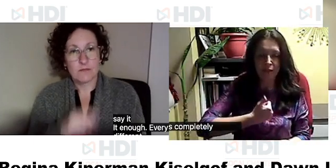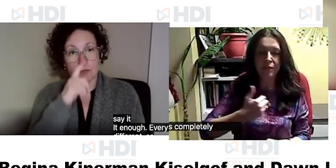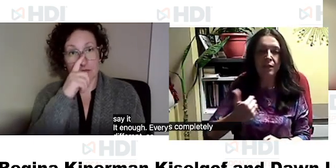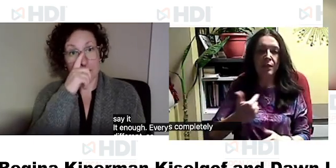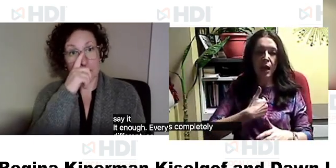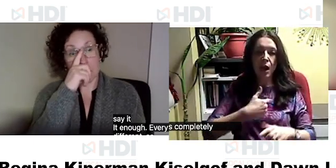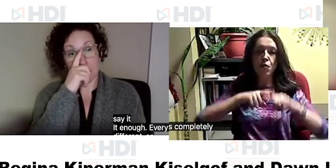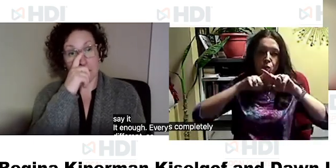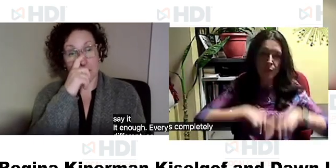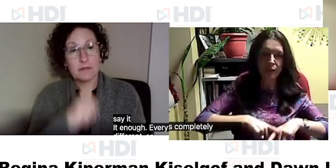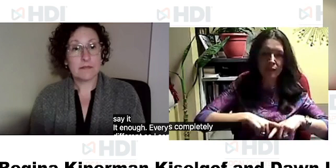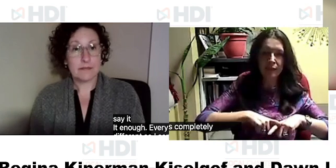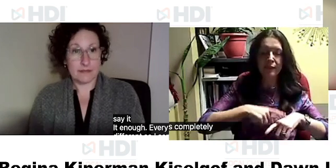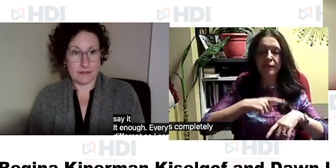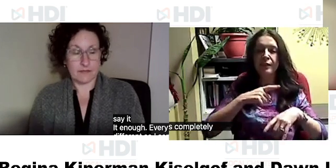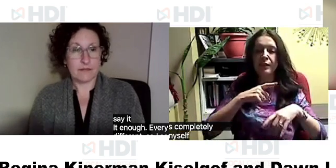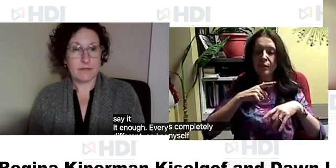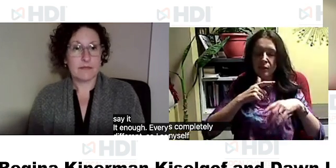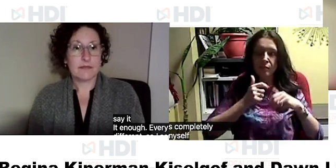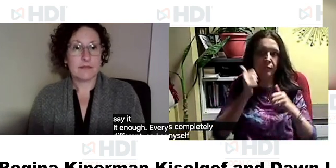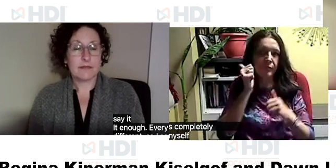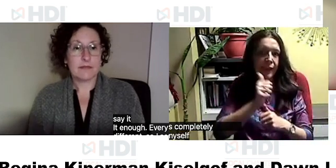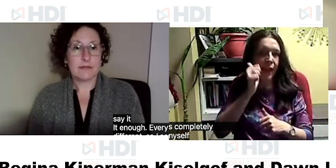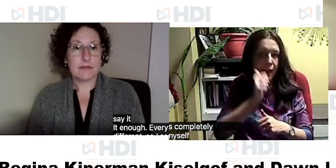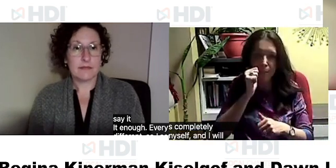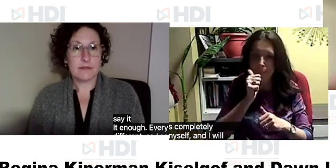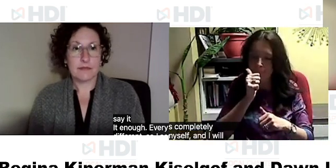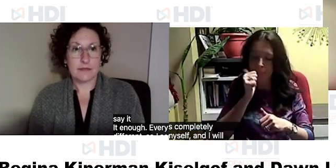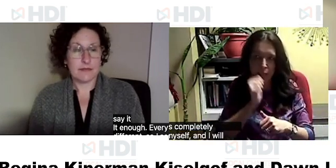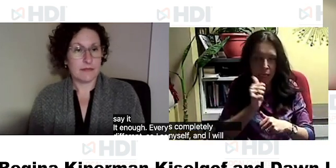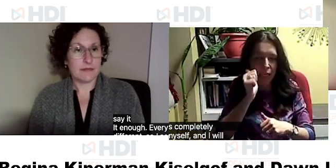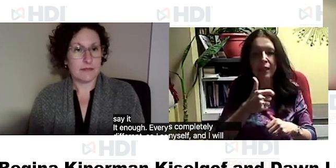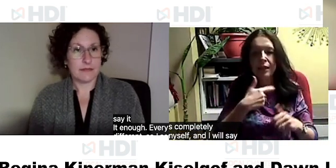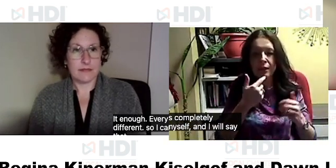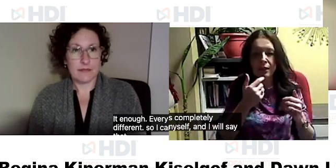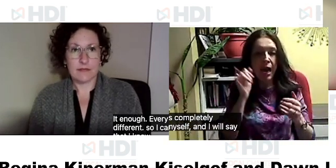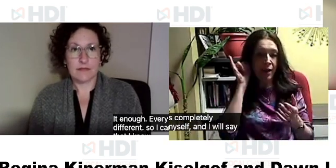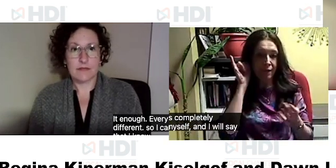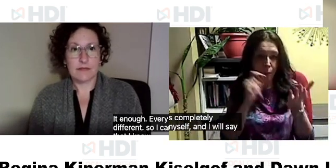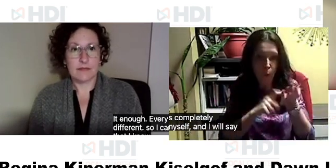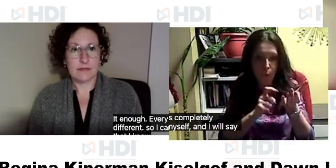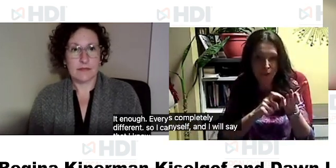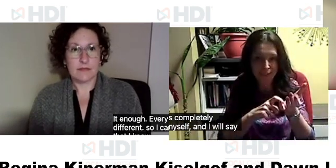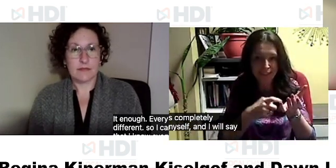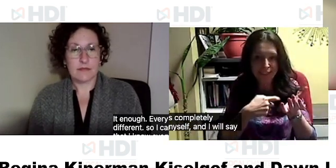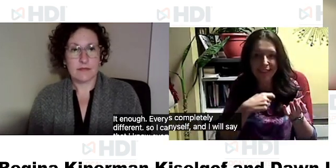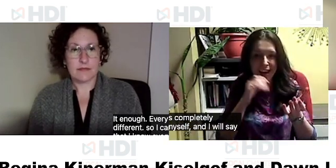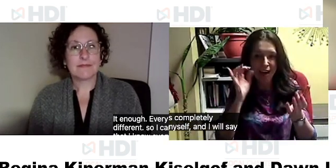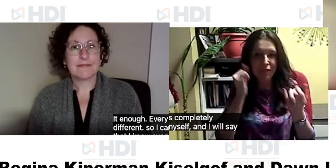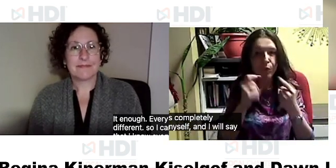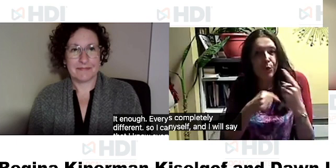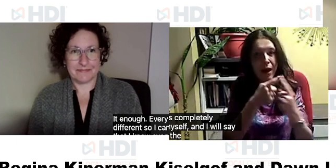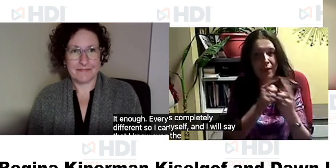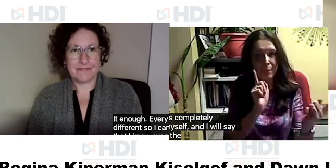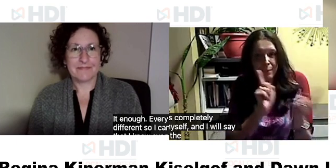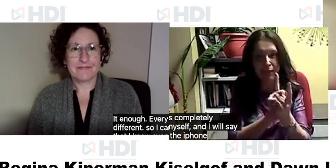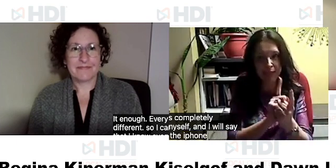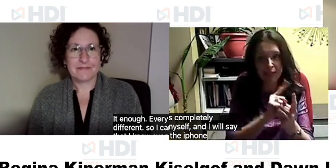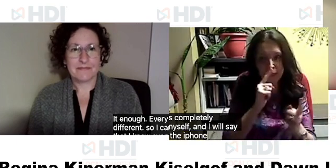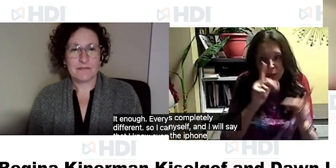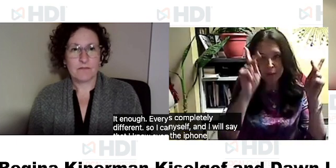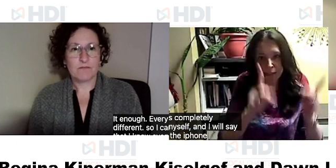i can speak for myself and i will say that i know every day i rely on the iphone